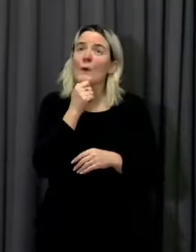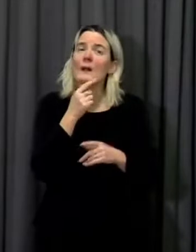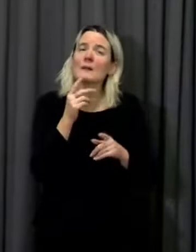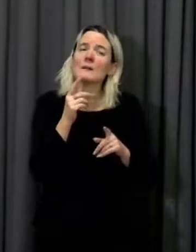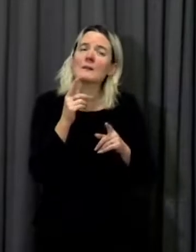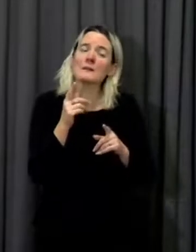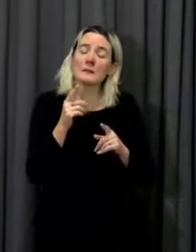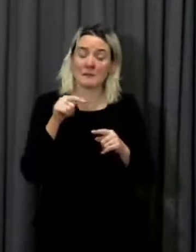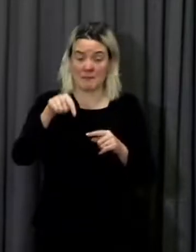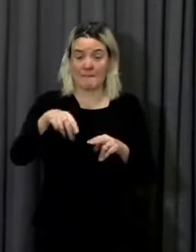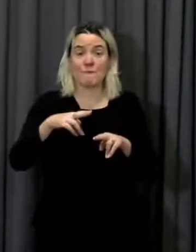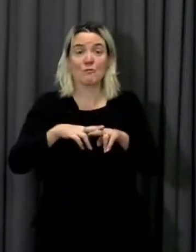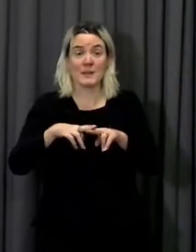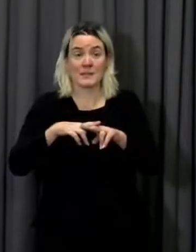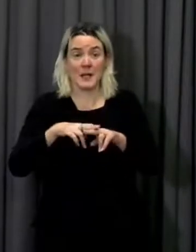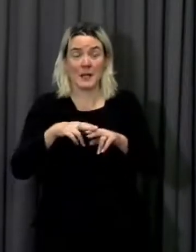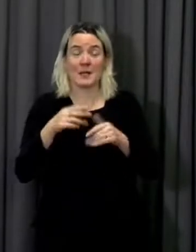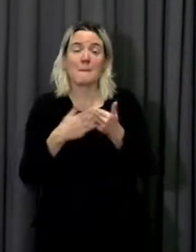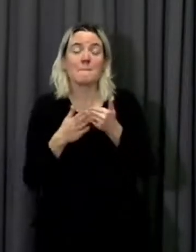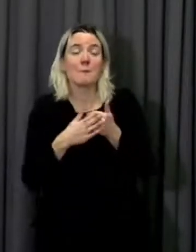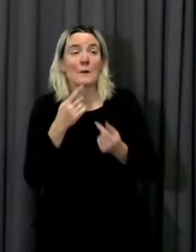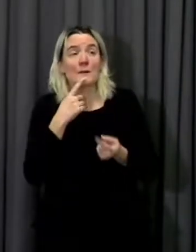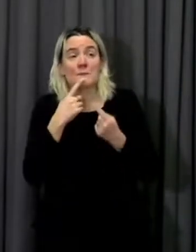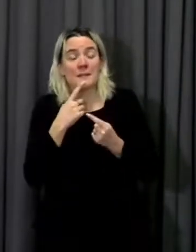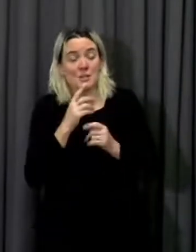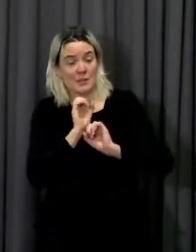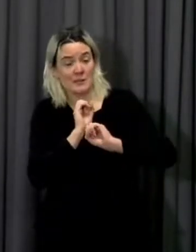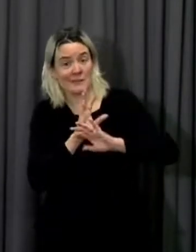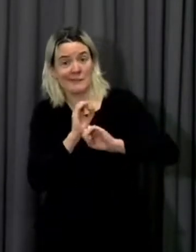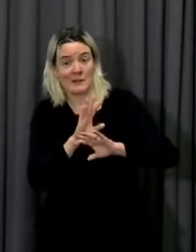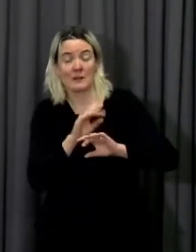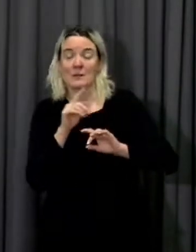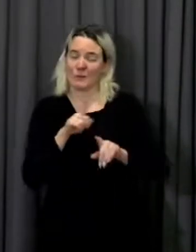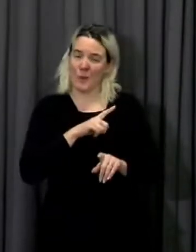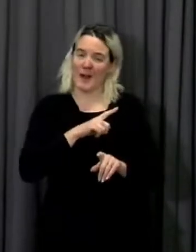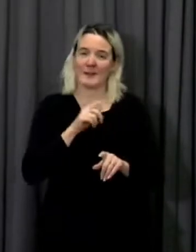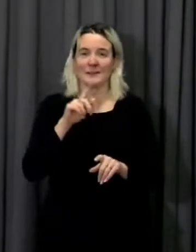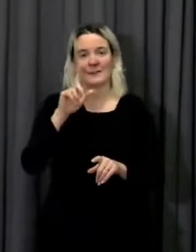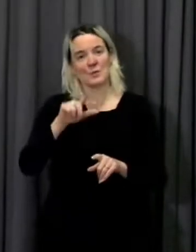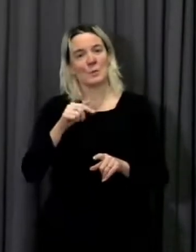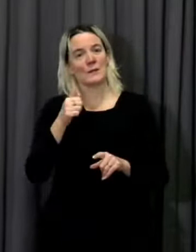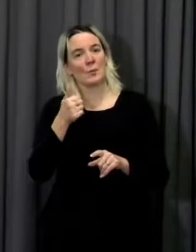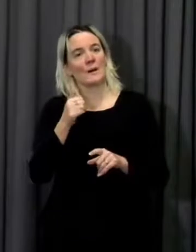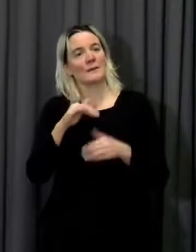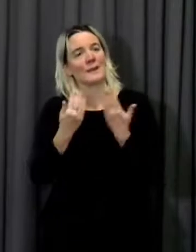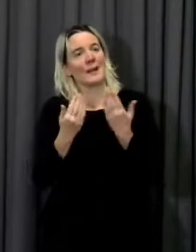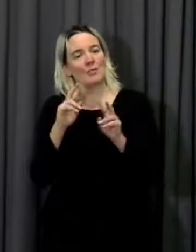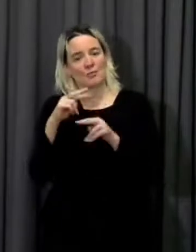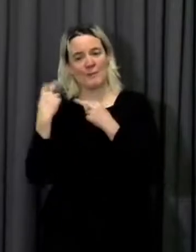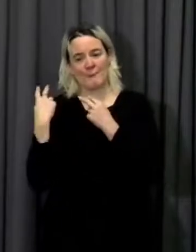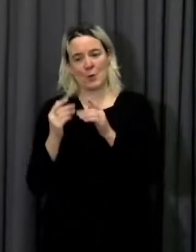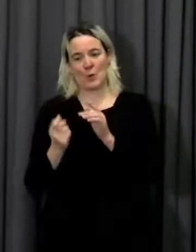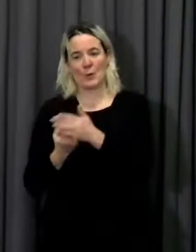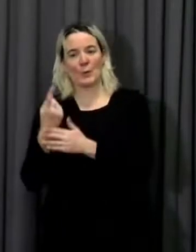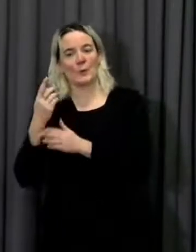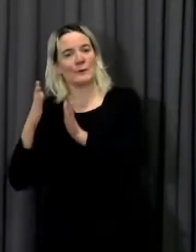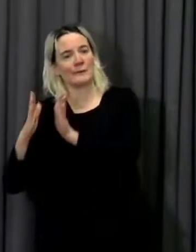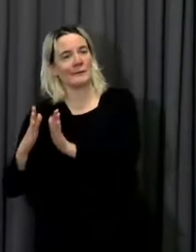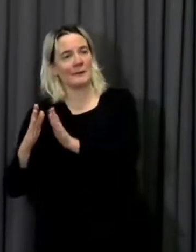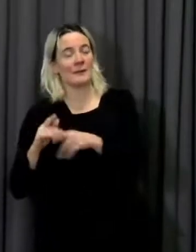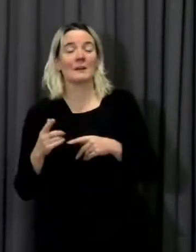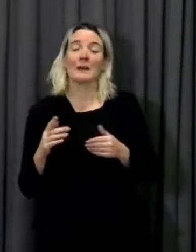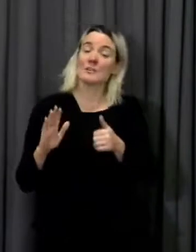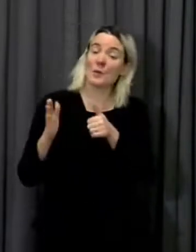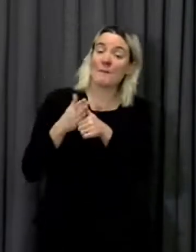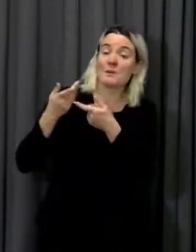Friday when we come up with that 21-day review, and I do hope that the First Minister will be able to give a bit